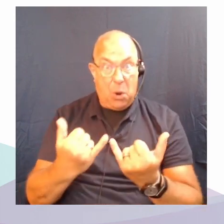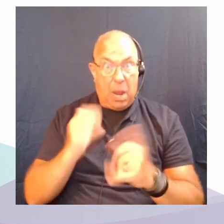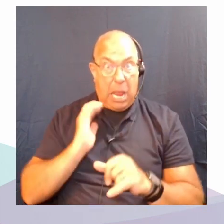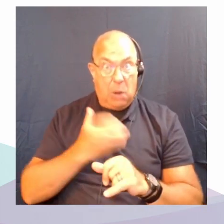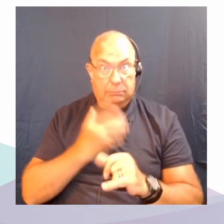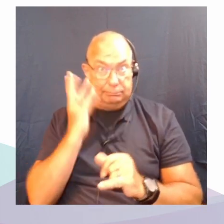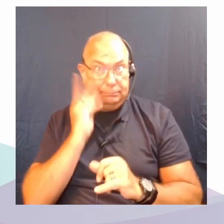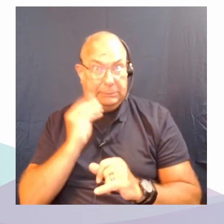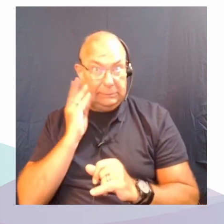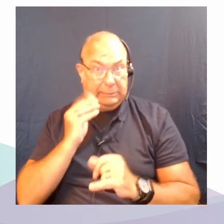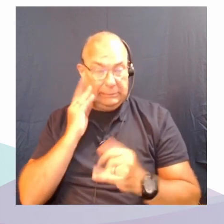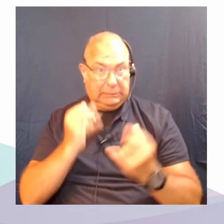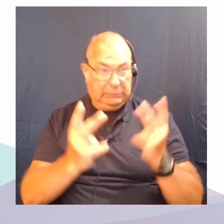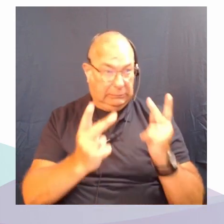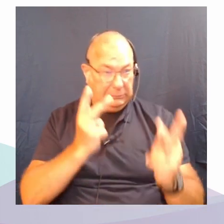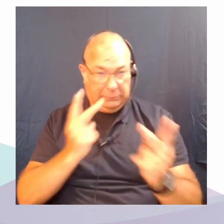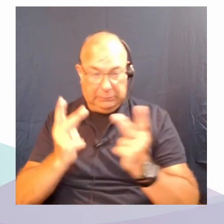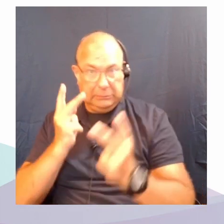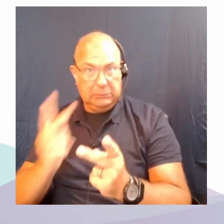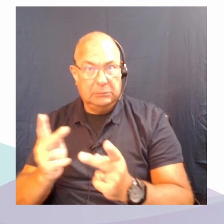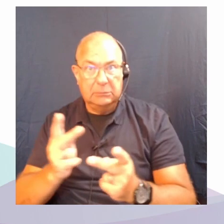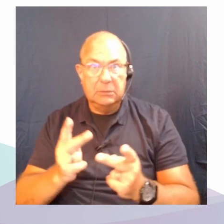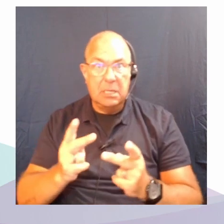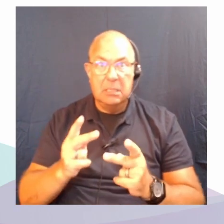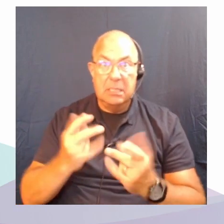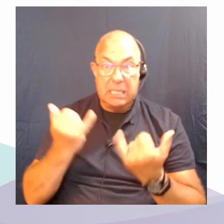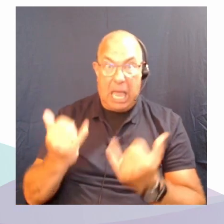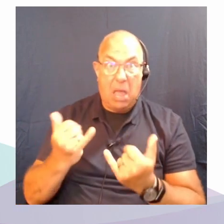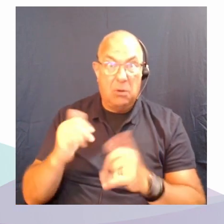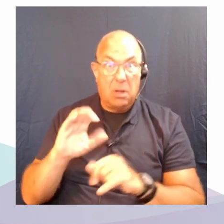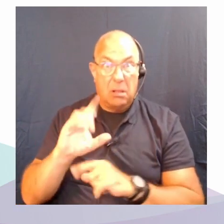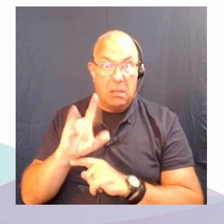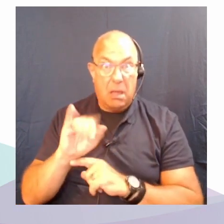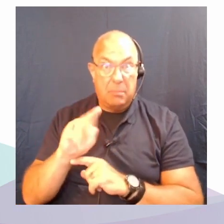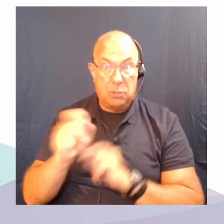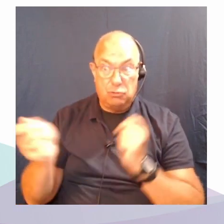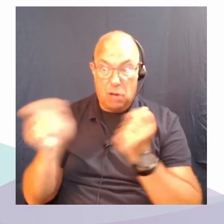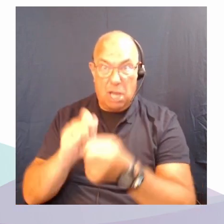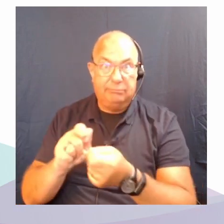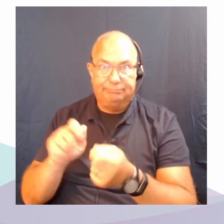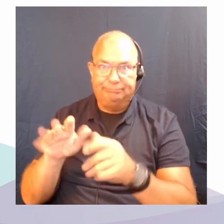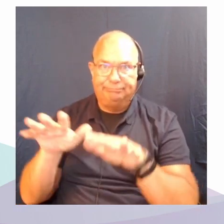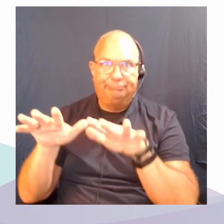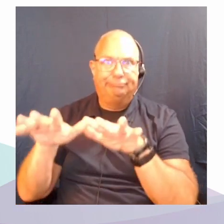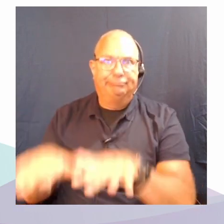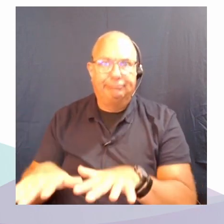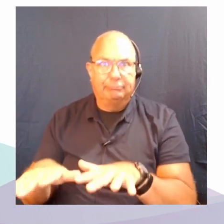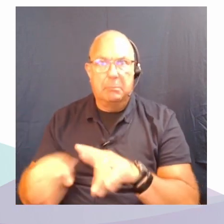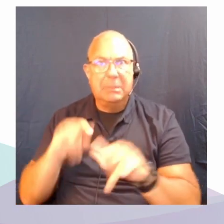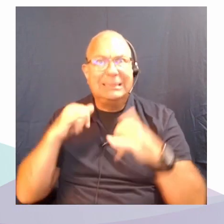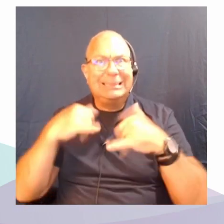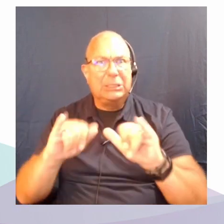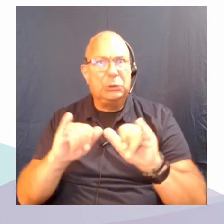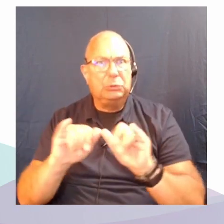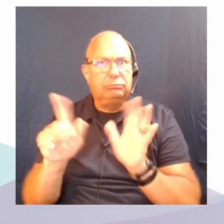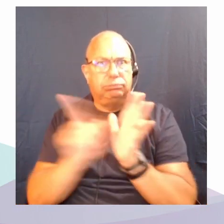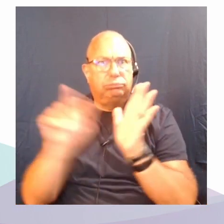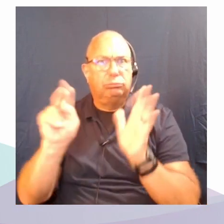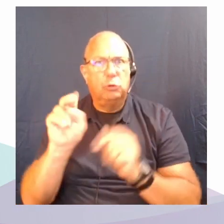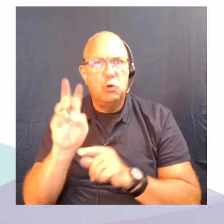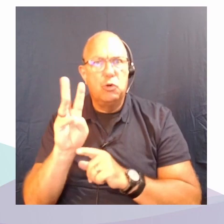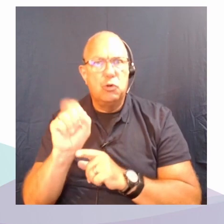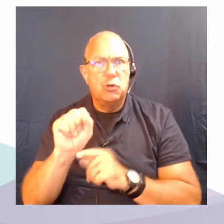there isn't a lot being done on climate change. And at the same time, it's front-page news. It's something that governments have to deal with